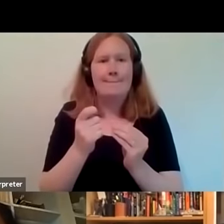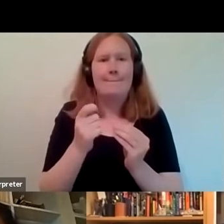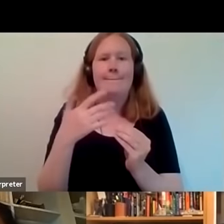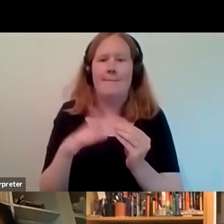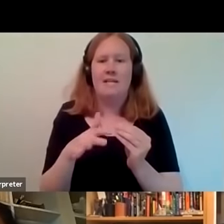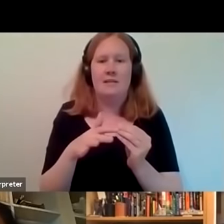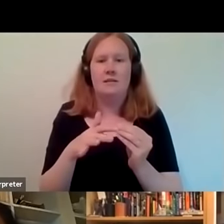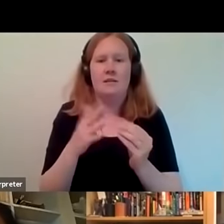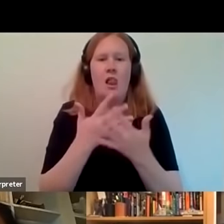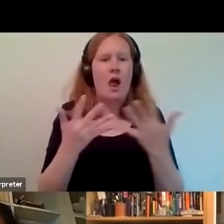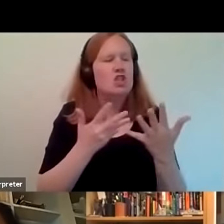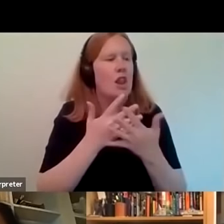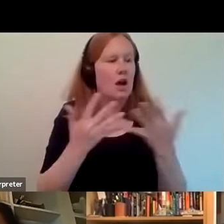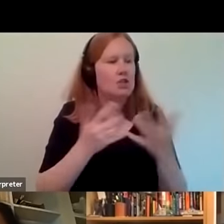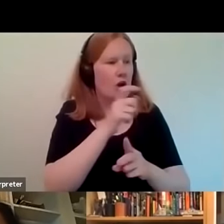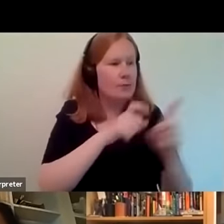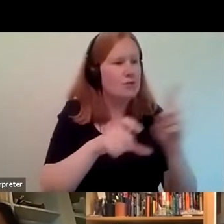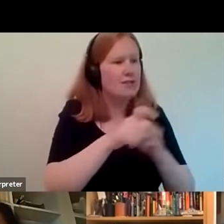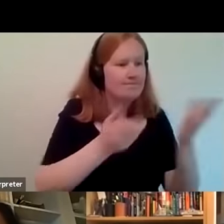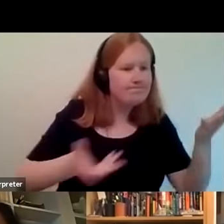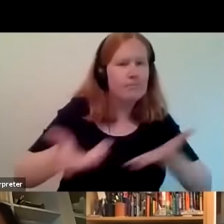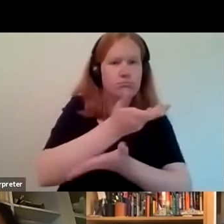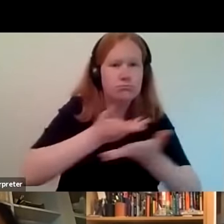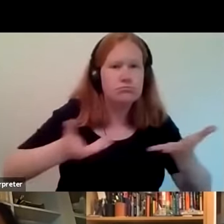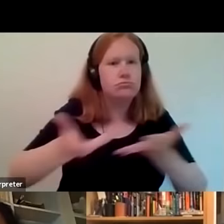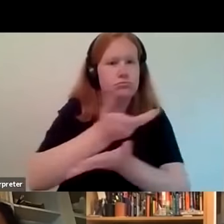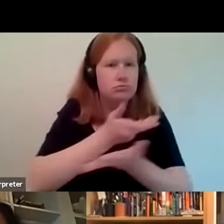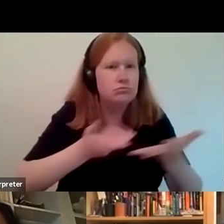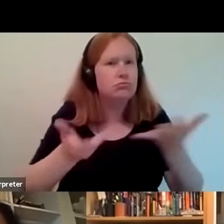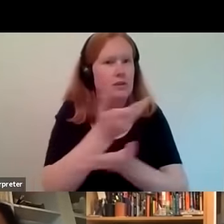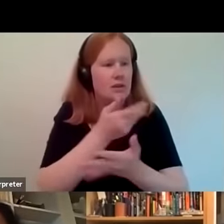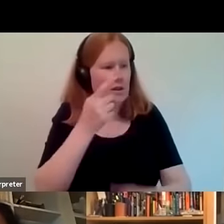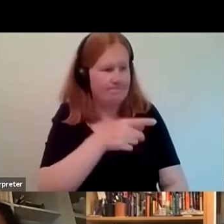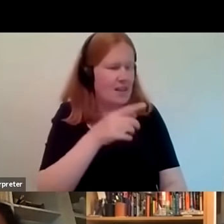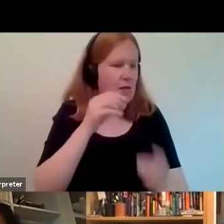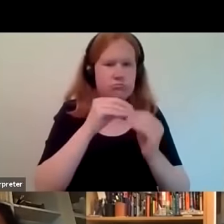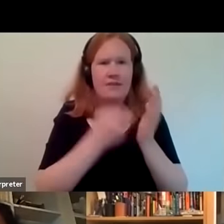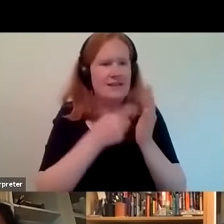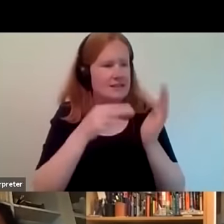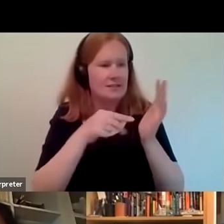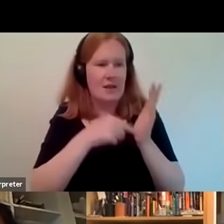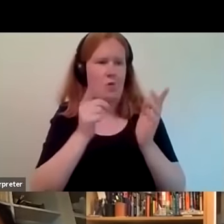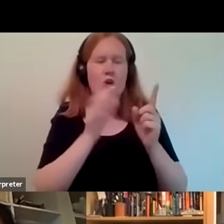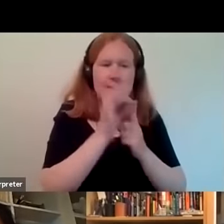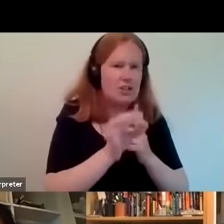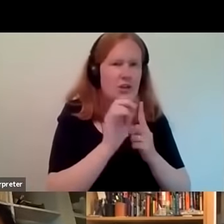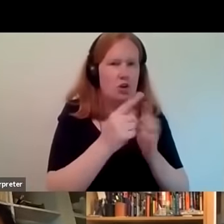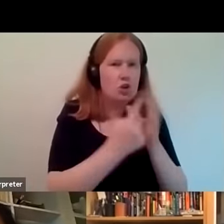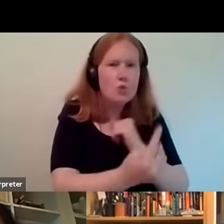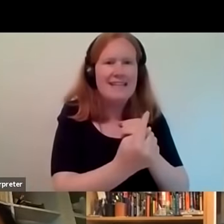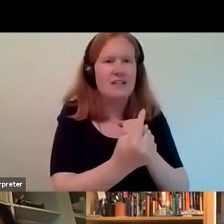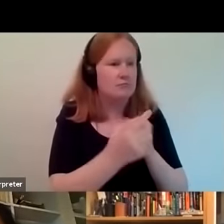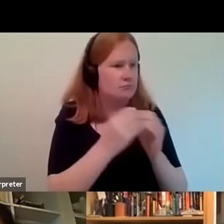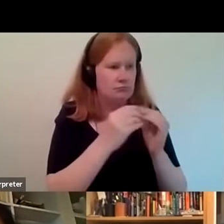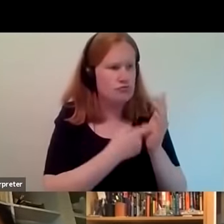a lot of consultation with the community around things that they might want to go what's special or unique about brent and the one thing that came up time